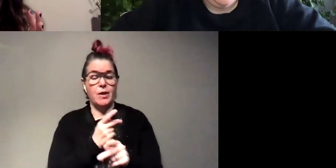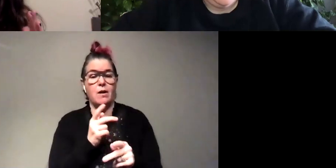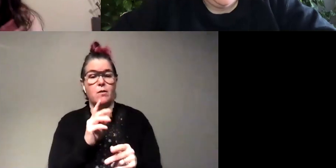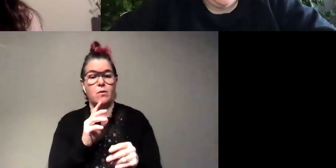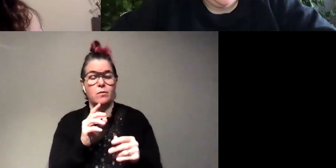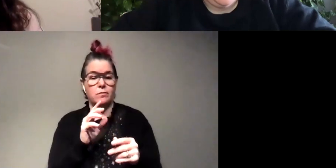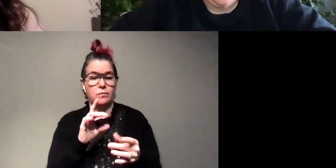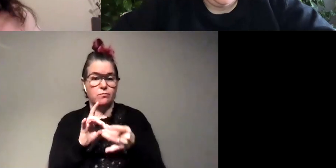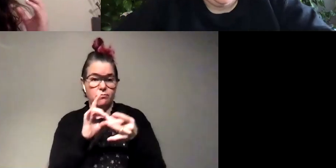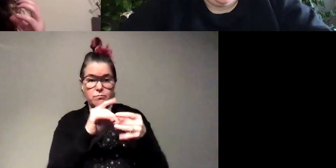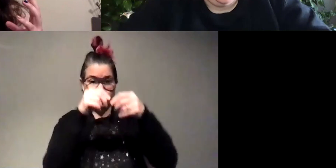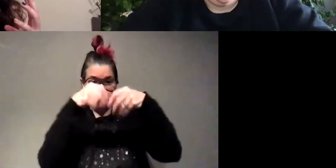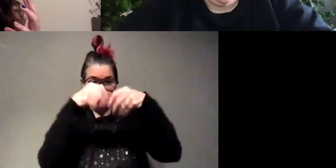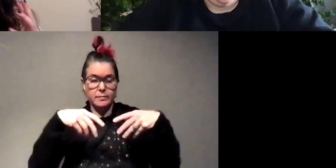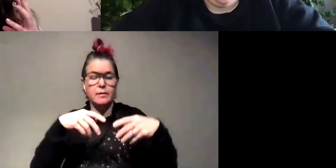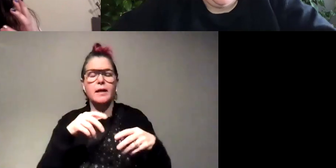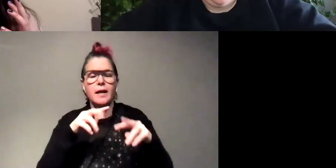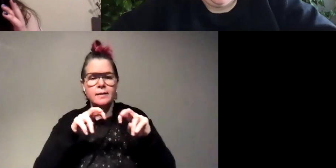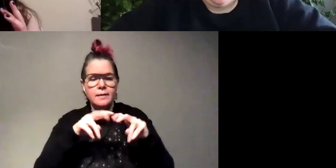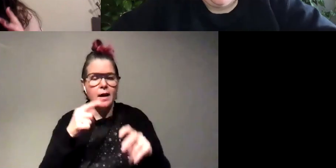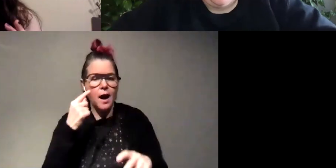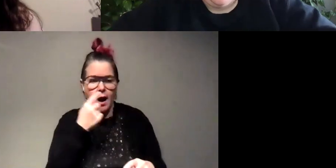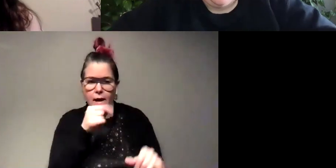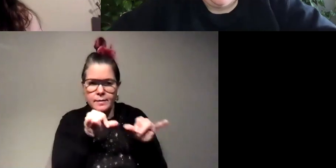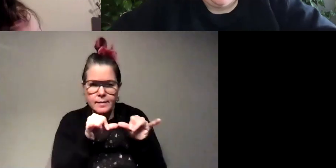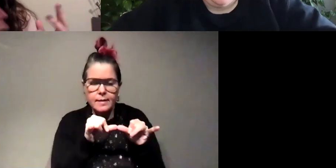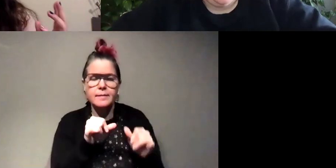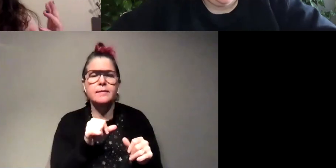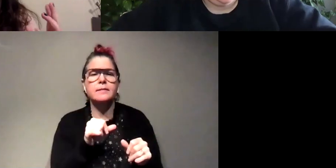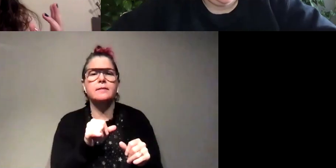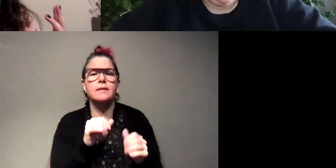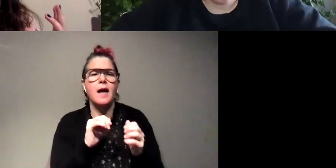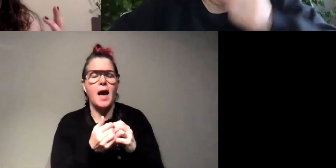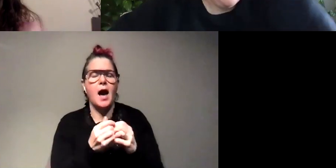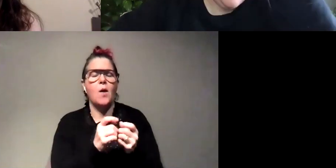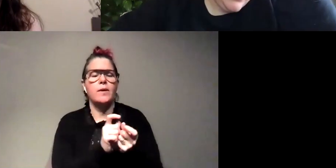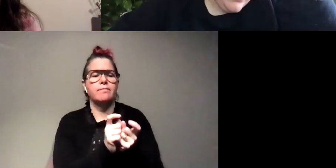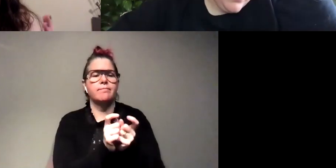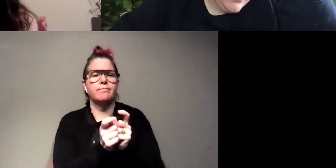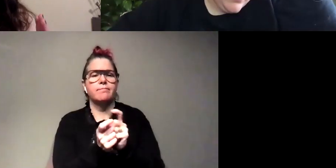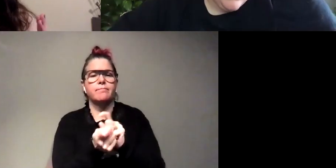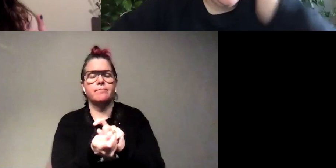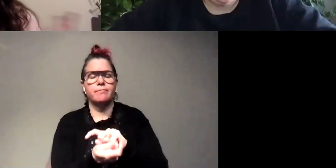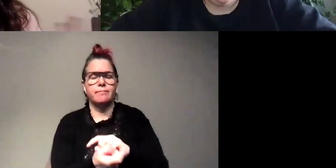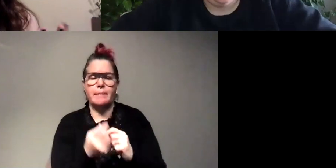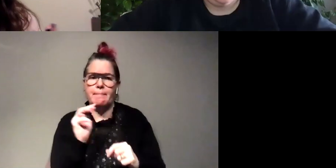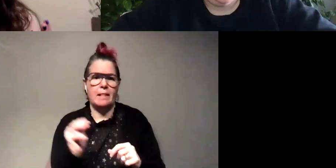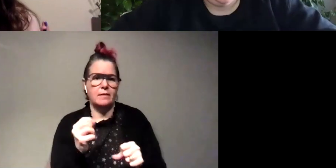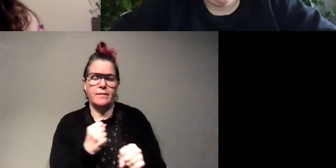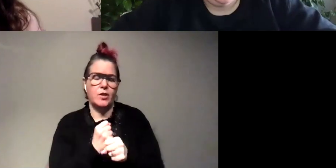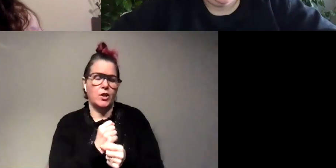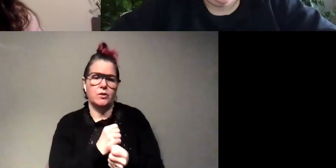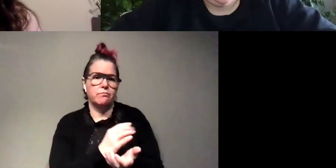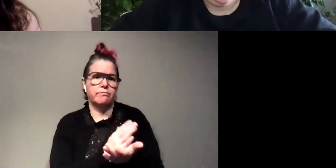to each other we can look at things like their eye size um and how that's evolved over a million years so one of the cool